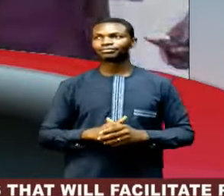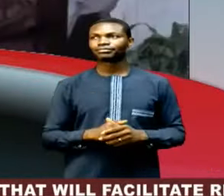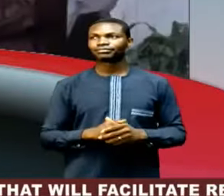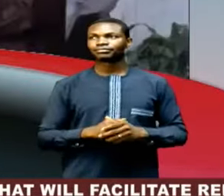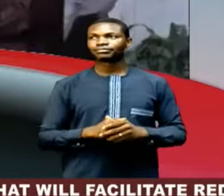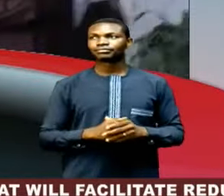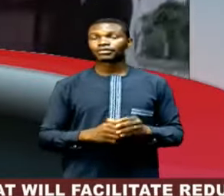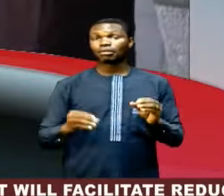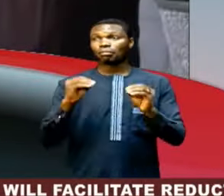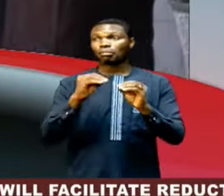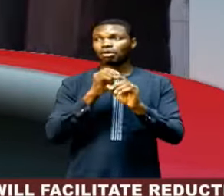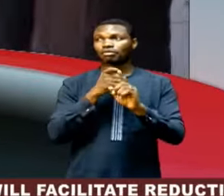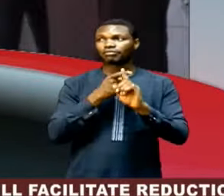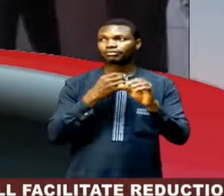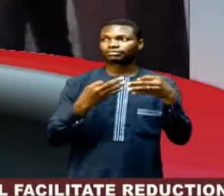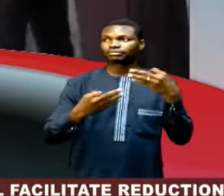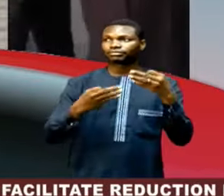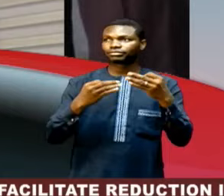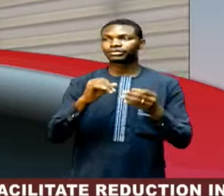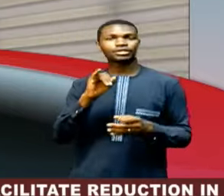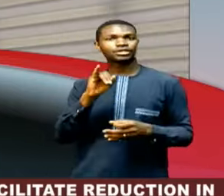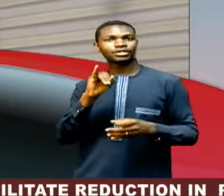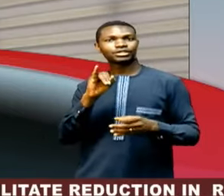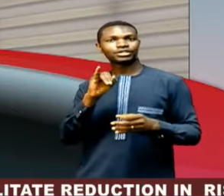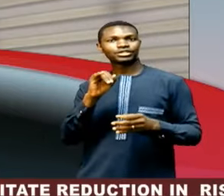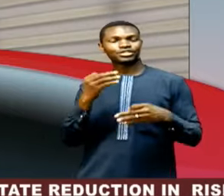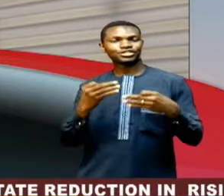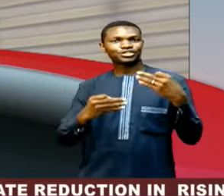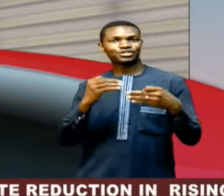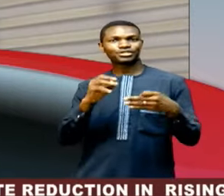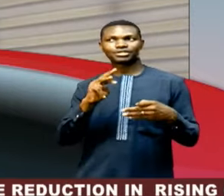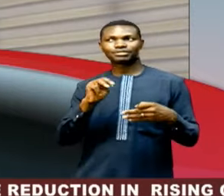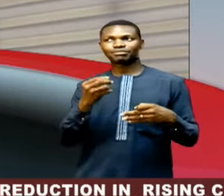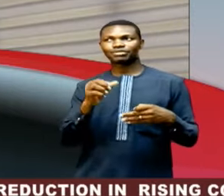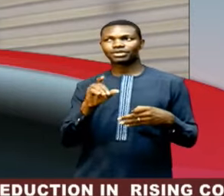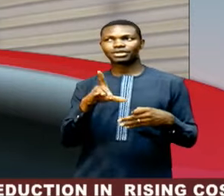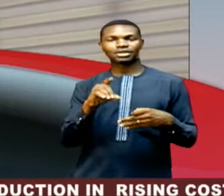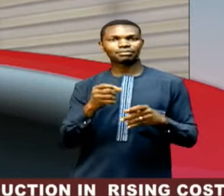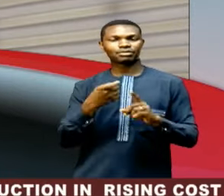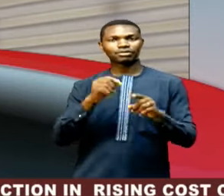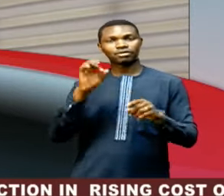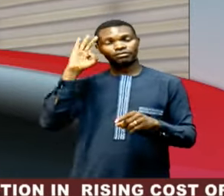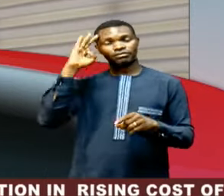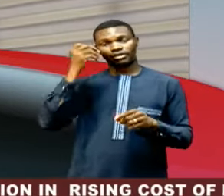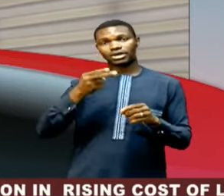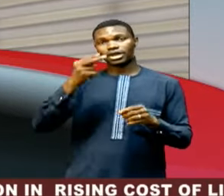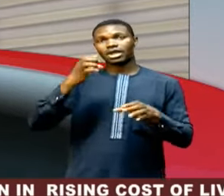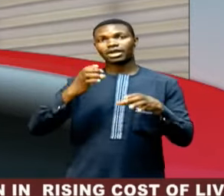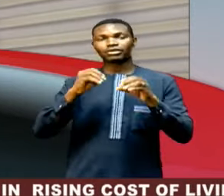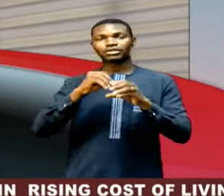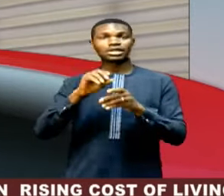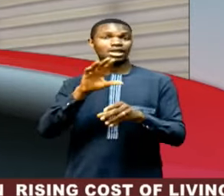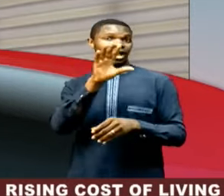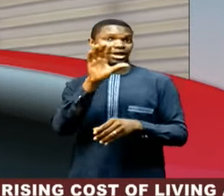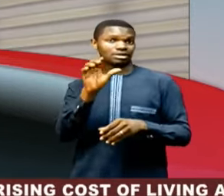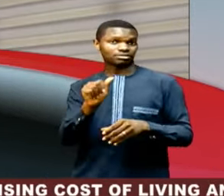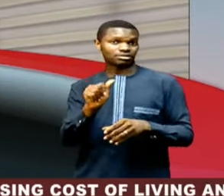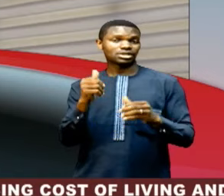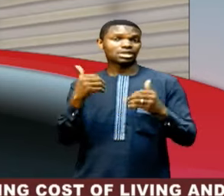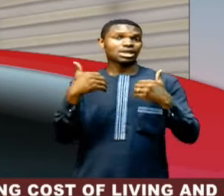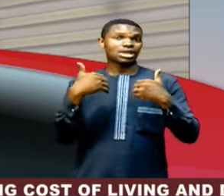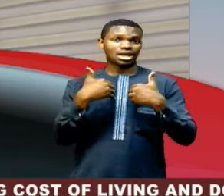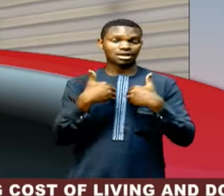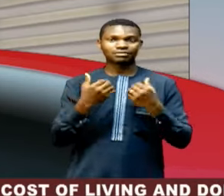More from the Judiciary, Justice Mohamed Ahmed Ramat of the Federal High Court Abujaa Division has been